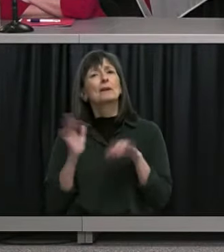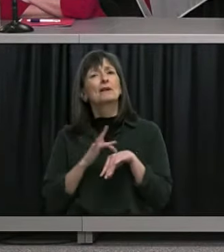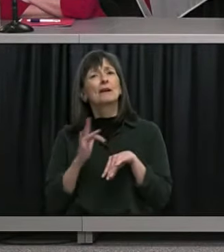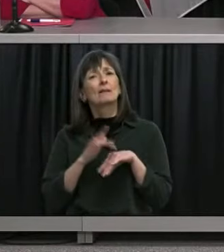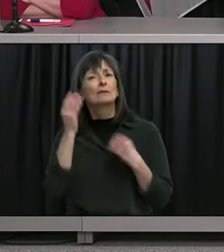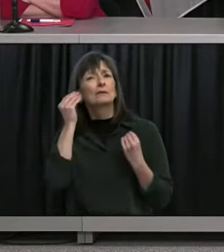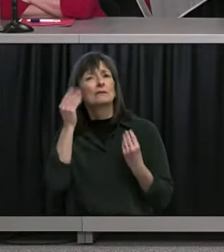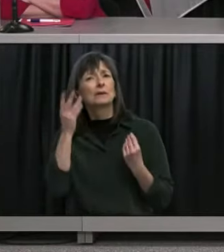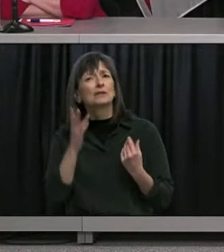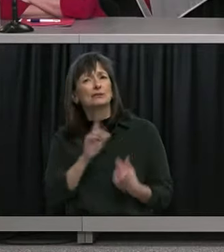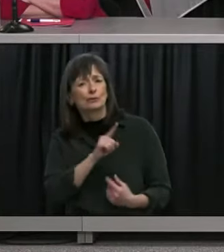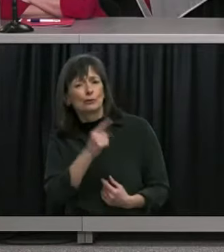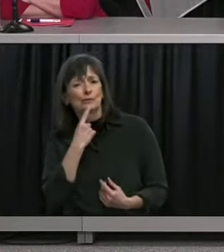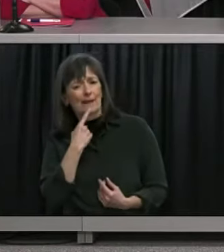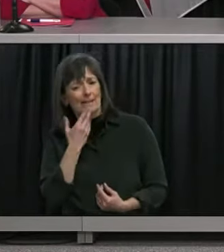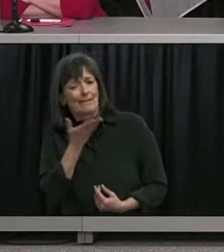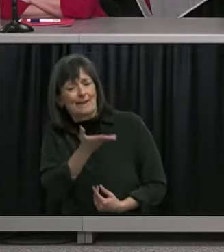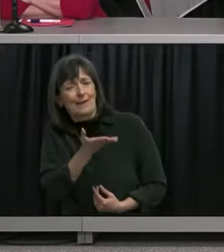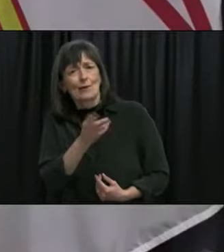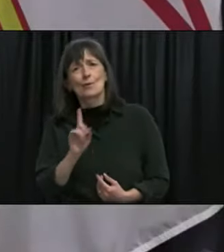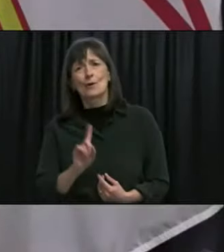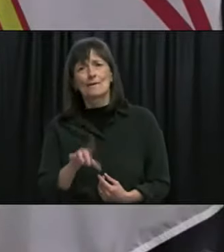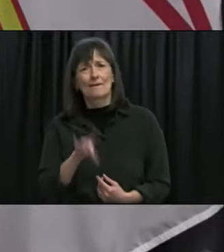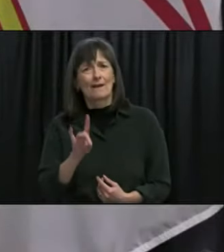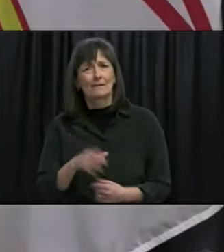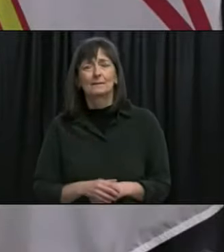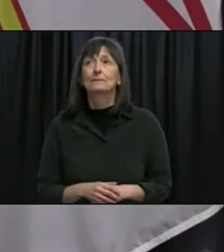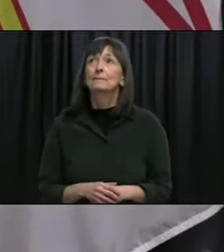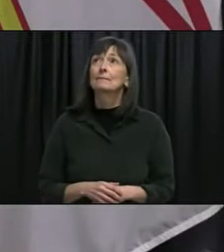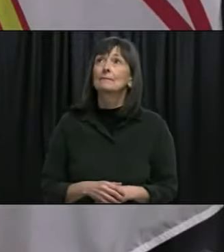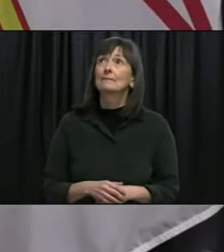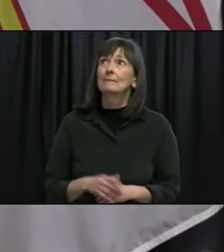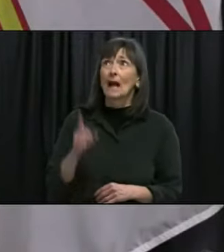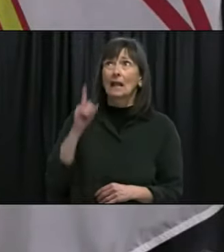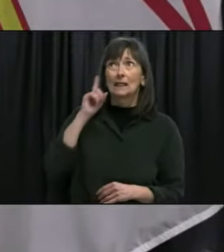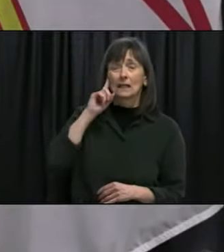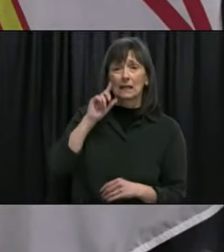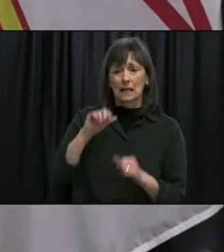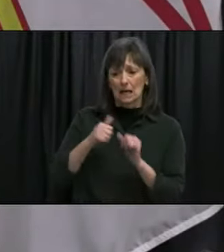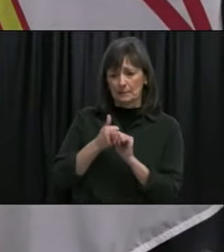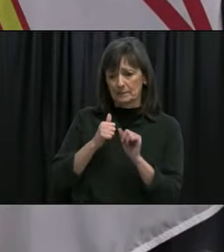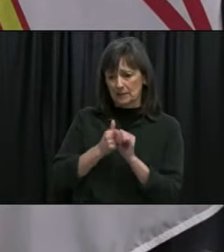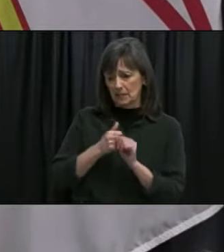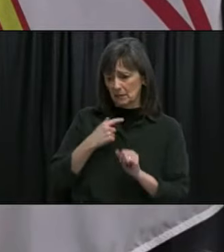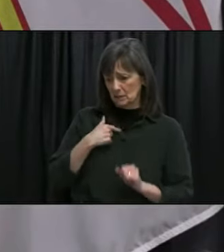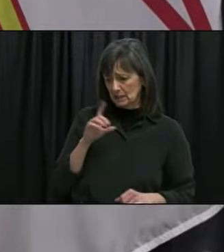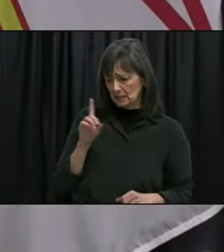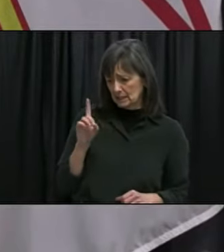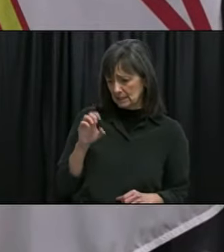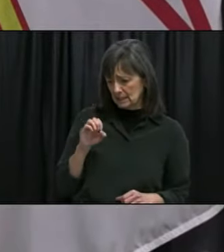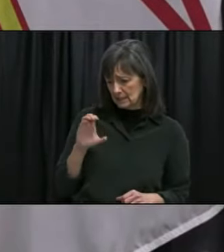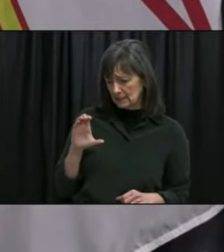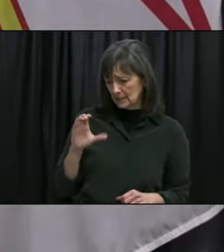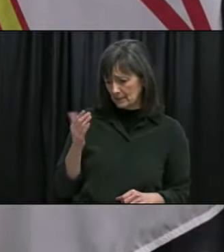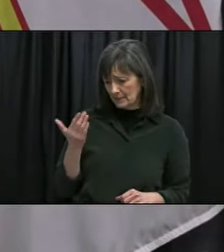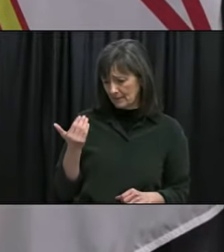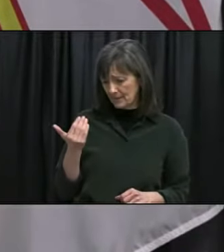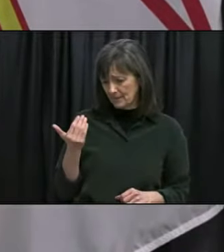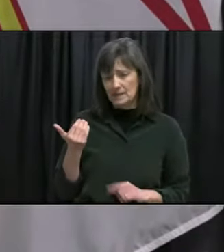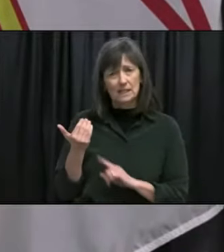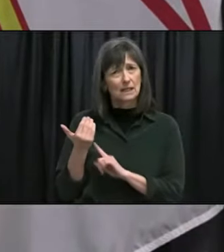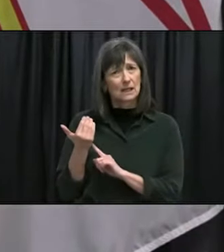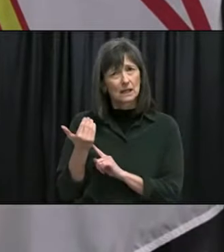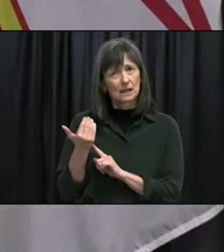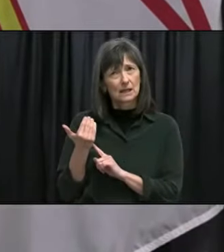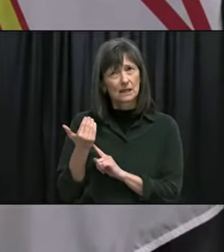information that you're talking about it's available on I believe the update was December 15th or something like that